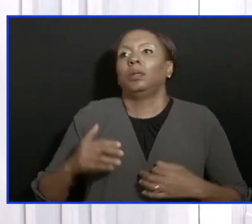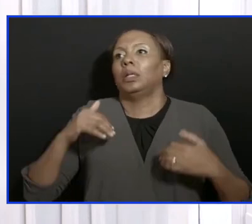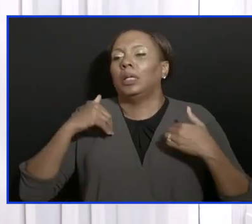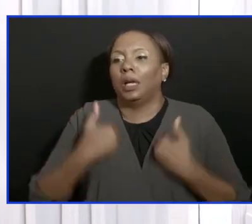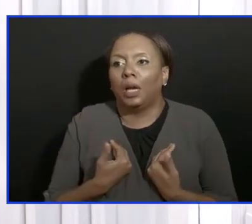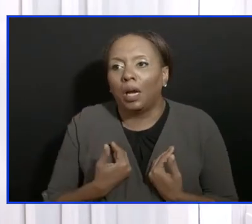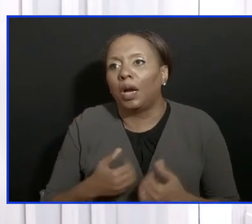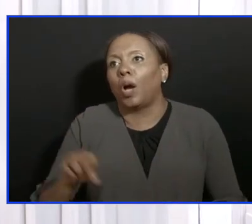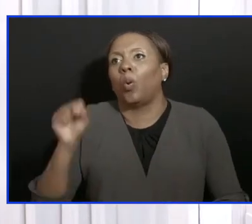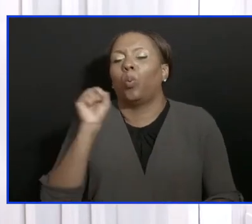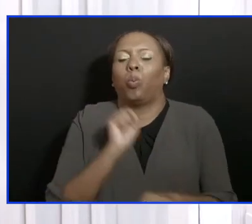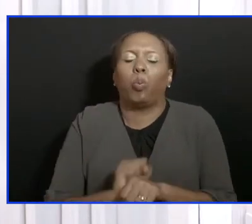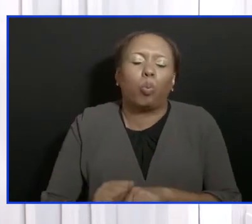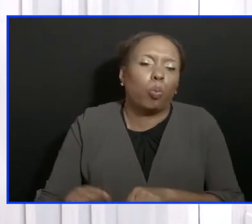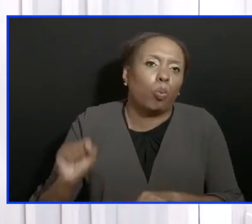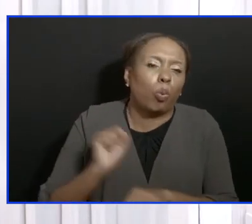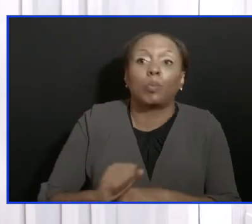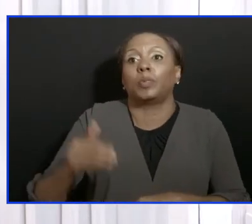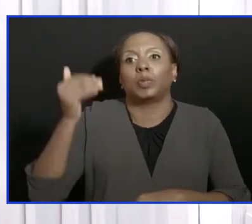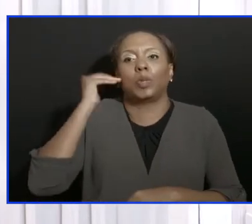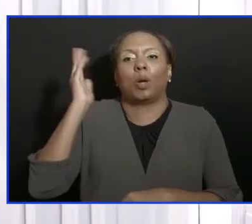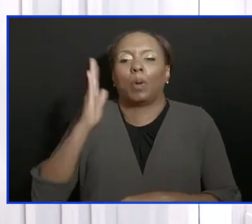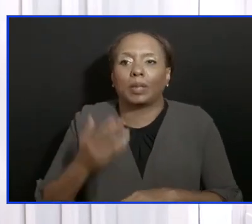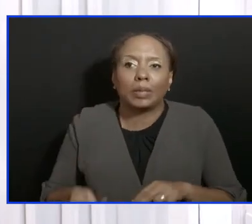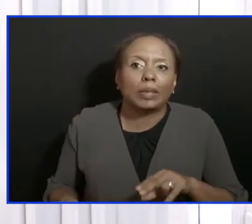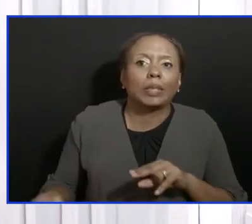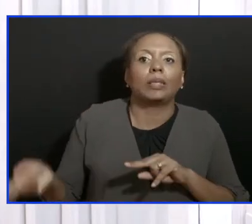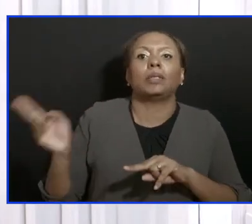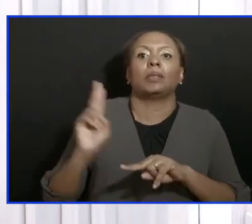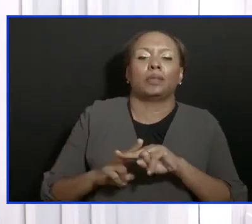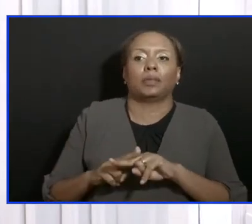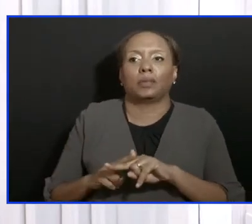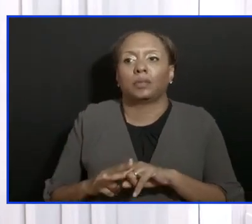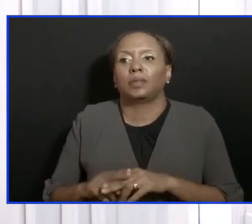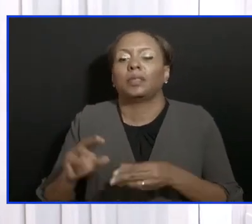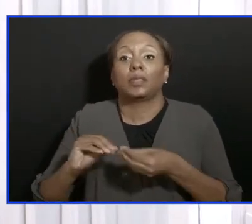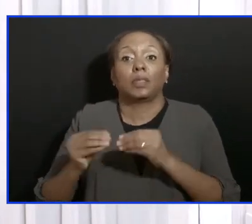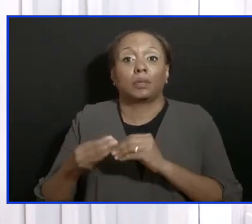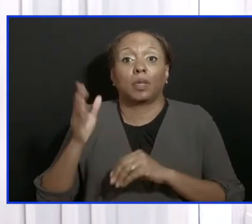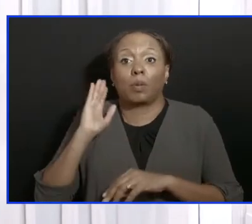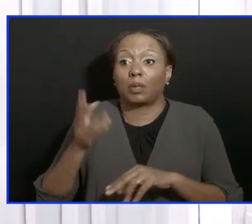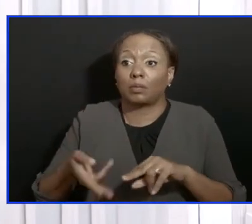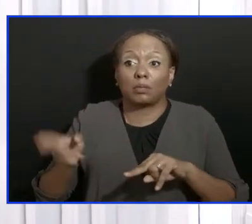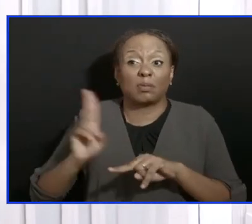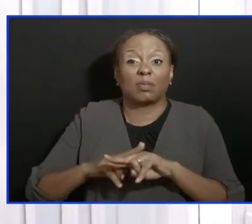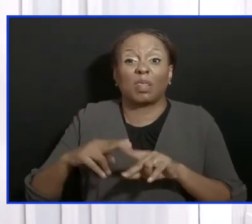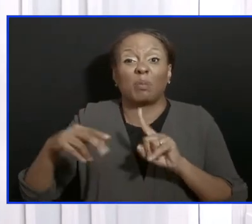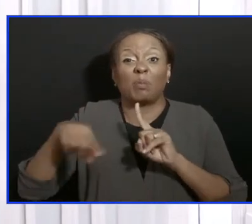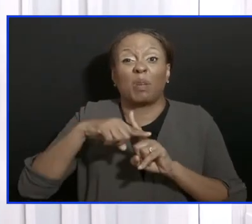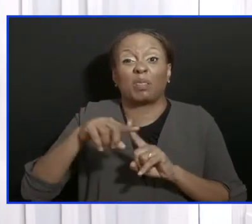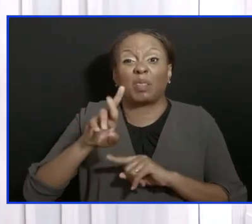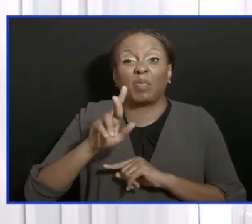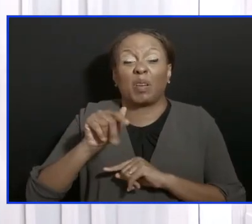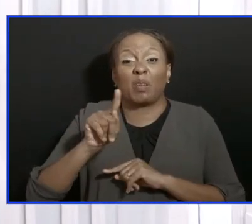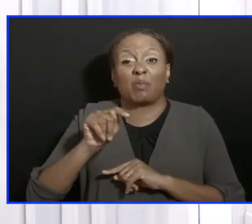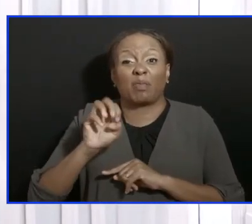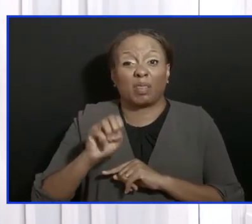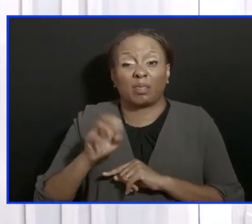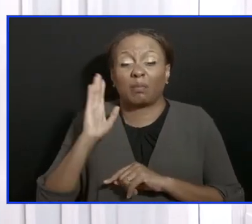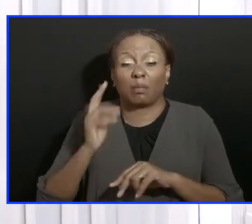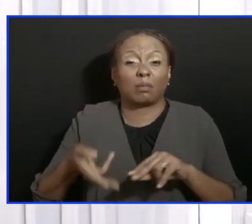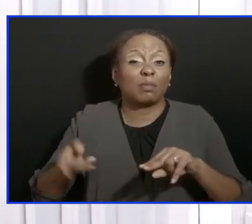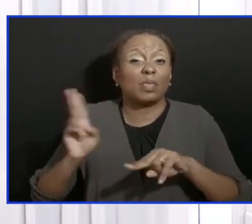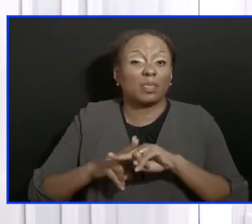We know the numbers will increase. I want to repeat myself. The numbers will increase. The positivity will increase in the middle of a storm.